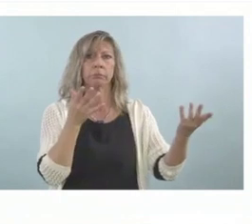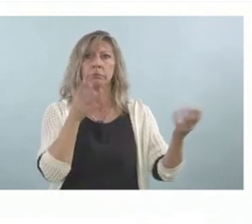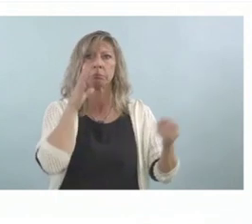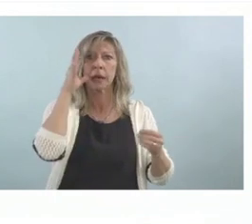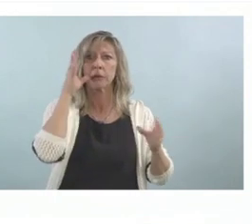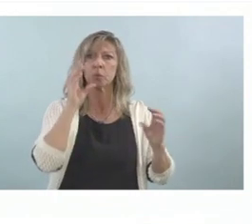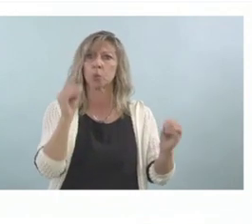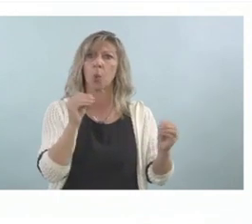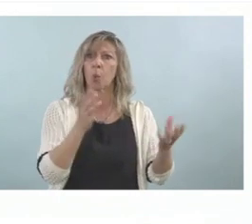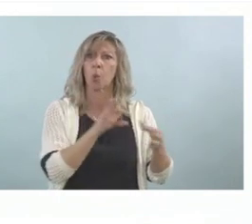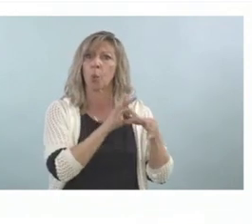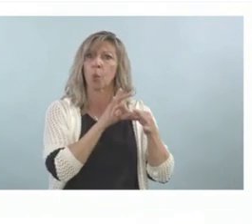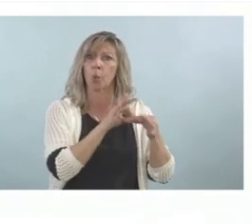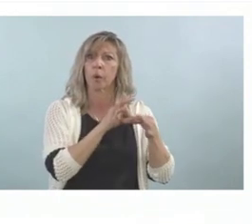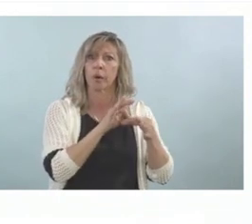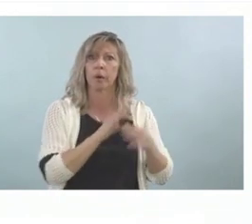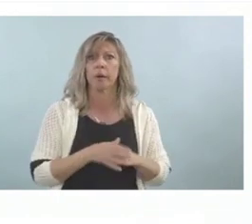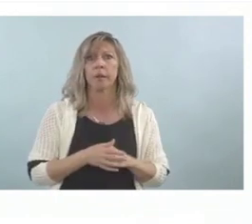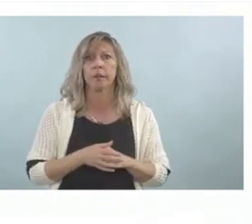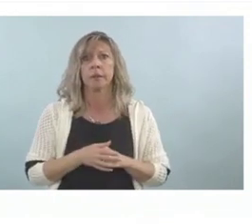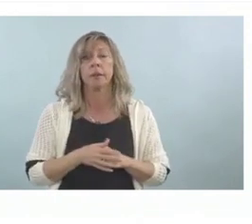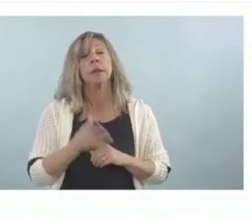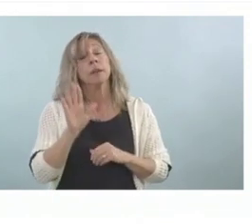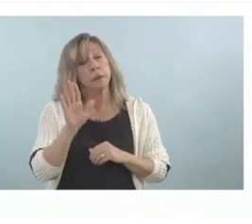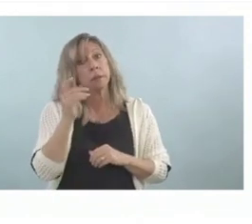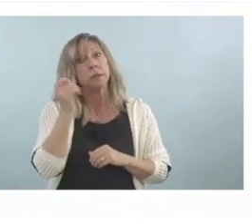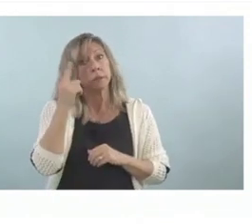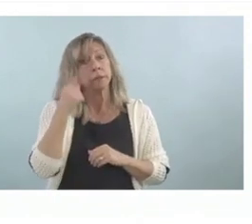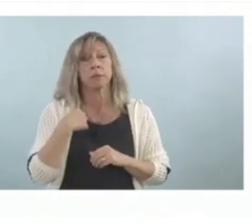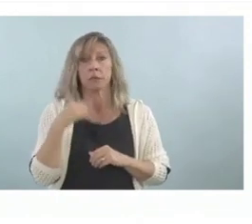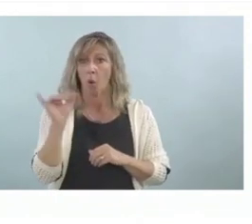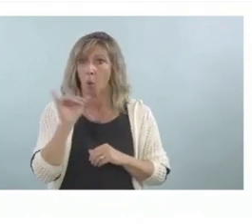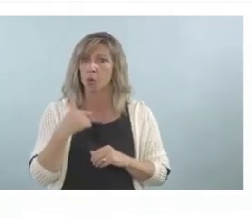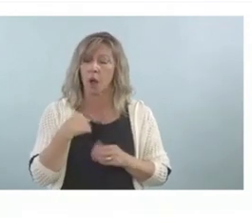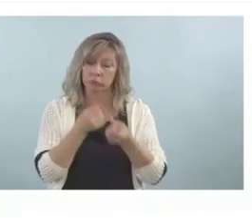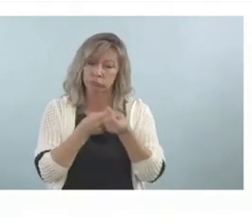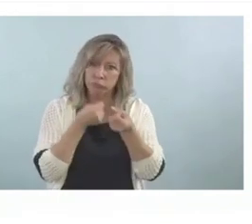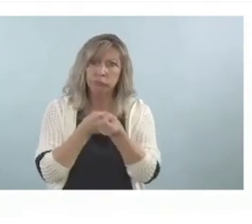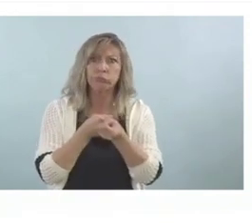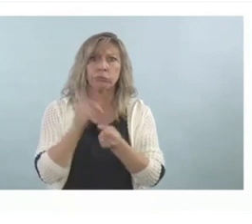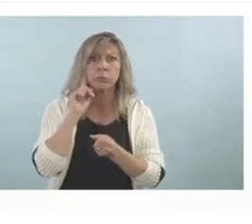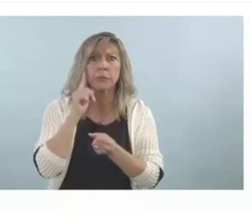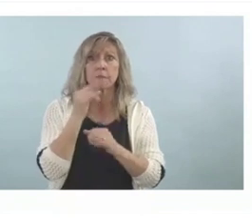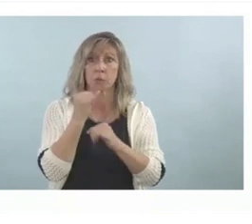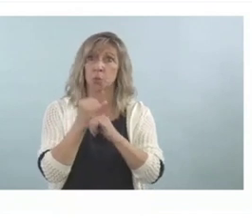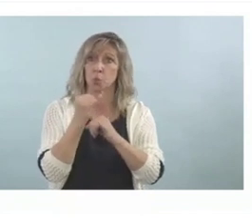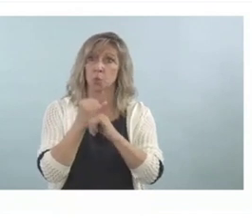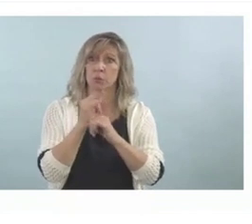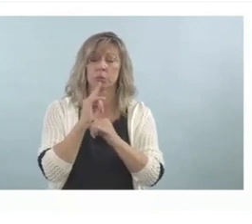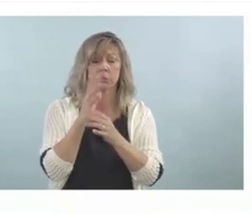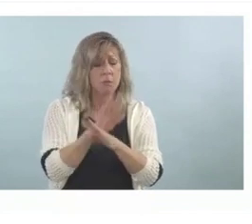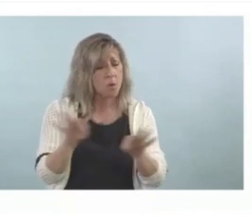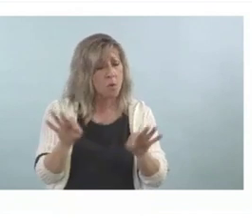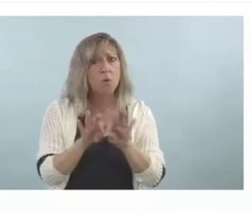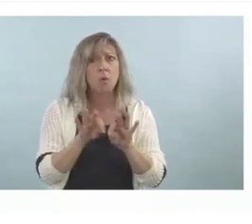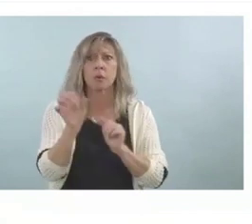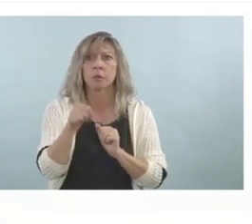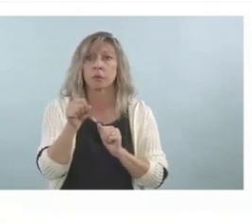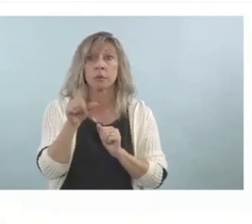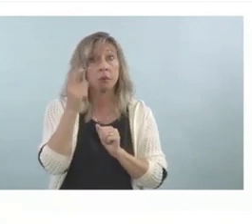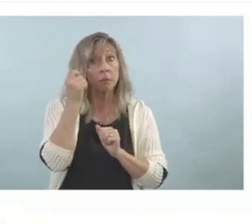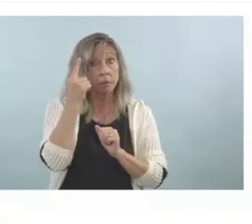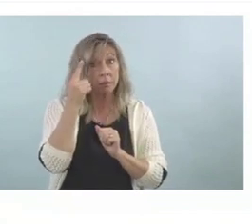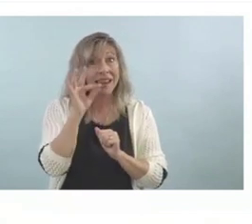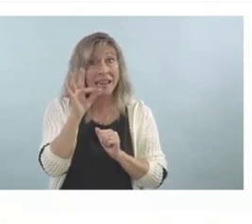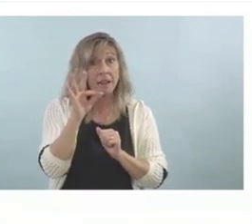Now, I'm also a big fan of schools for the deaf. I think they're very important. But at the same time, if the child's